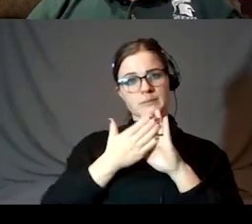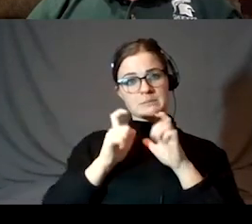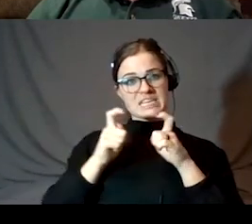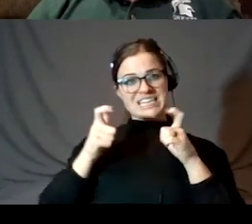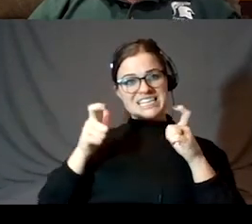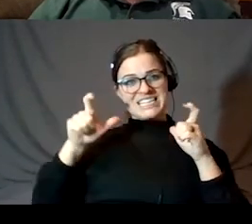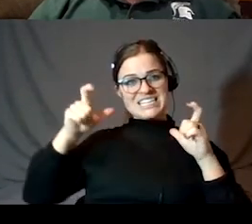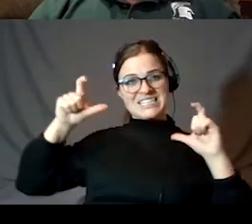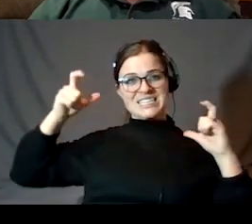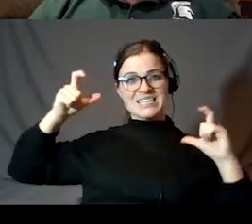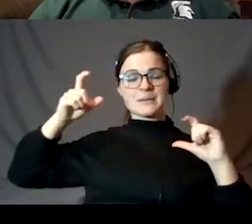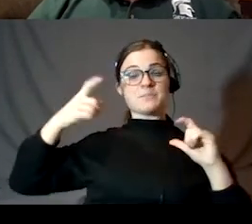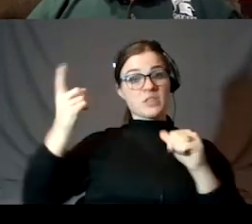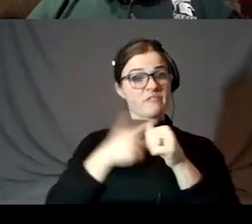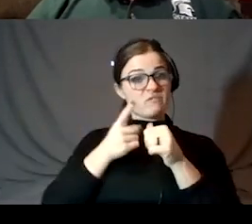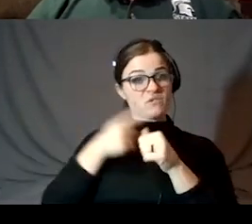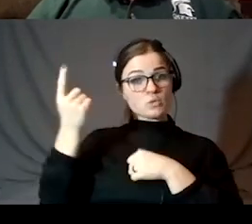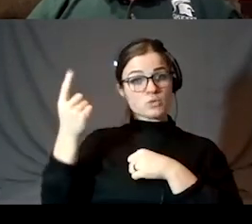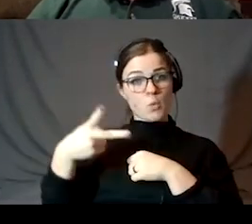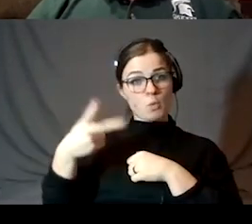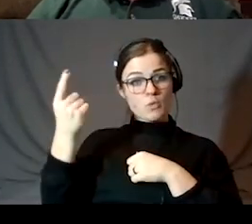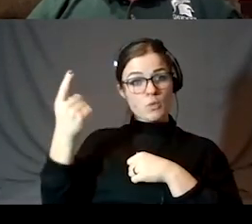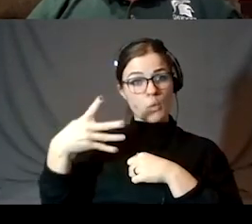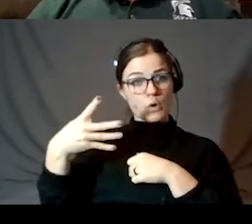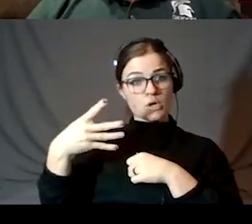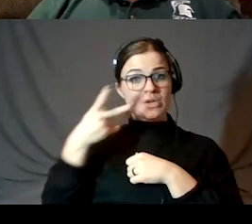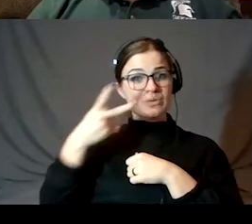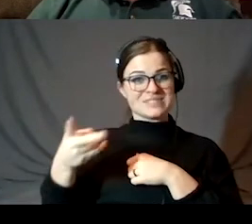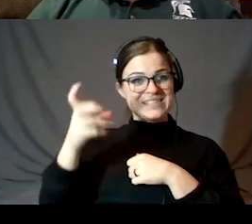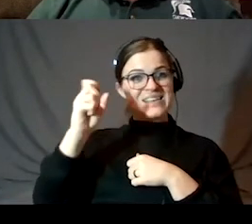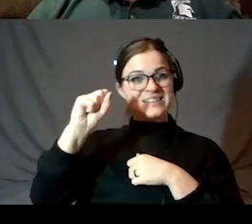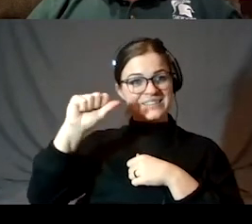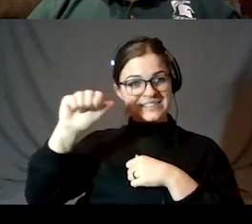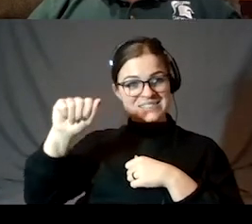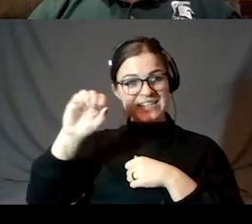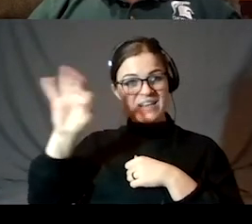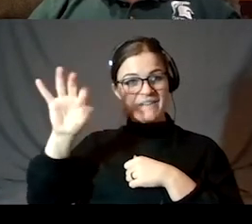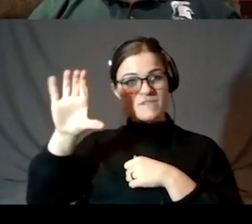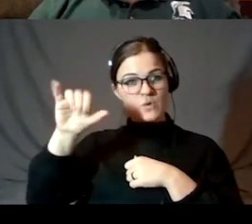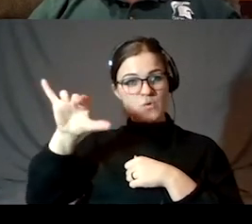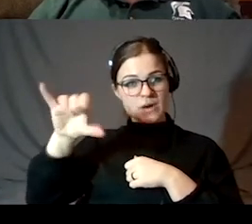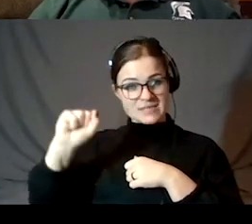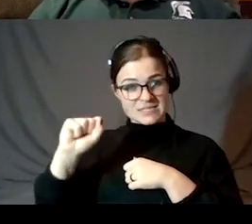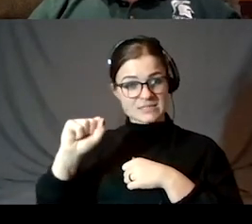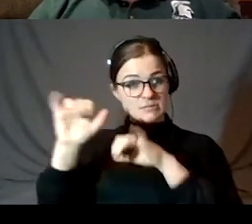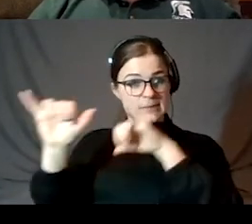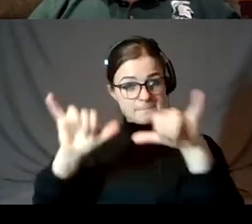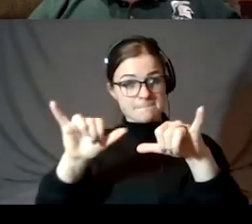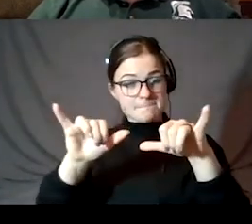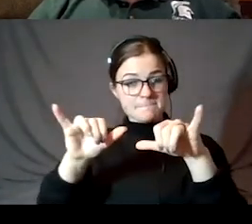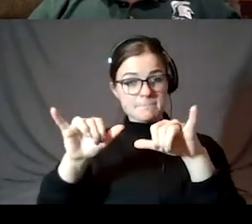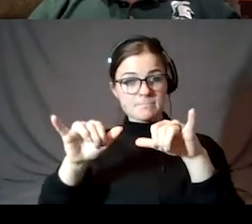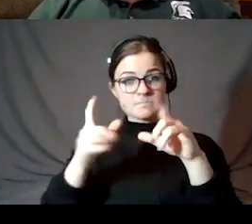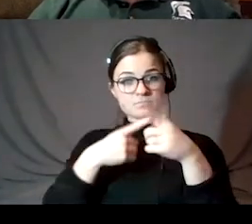crescent until here we're at first quarter, sea of crises is in the same spot. And as the moon enlarges through